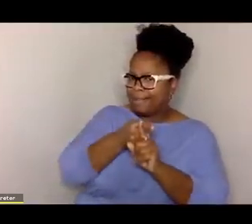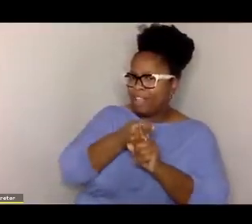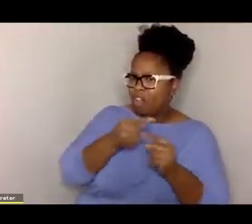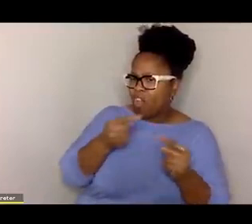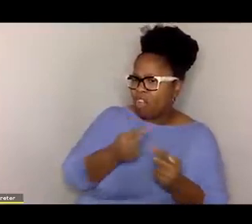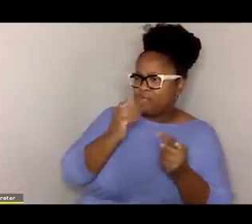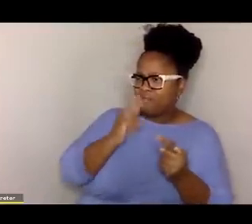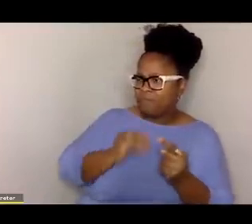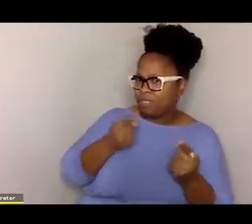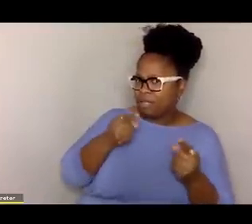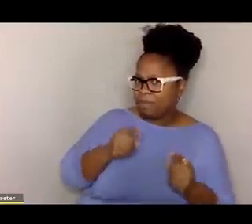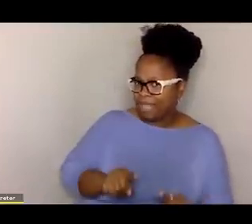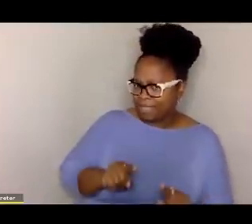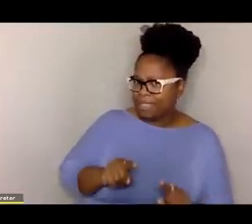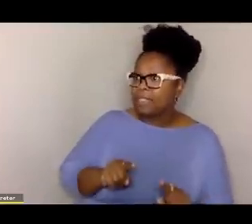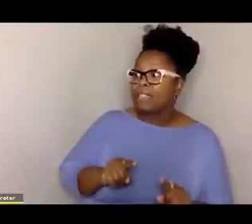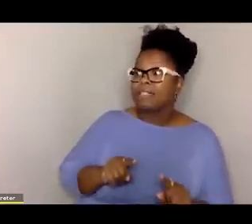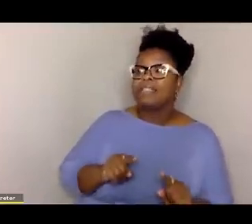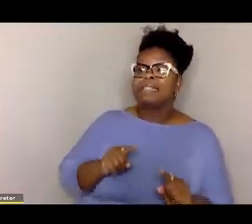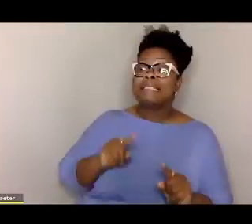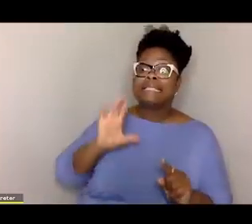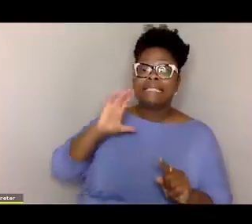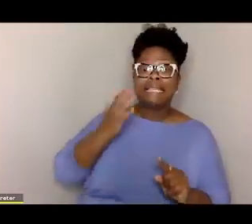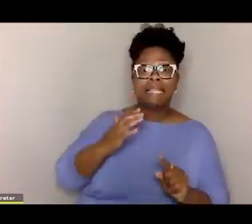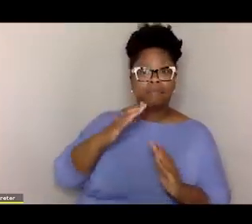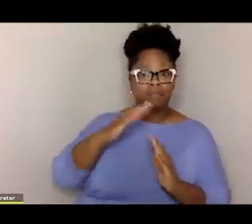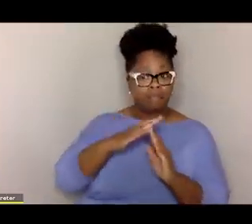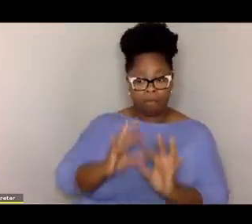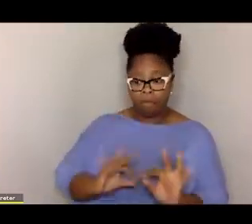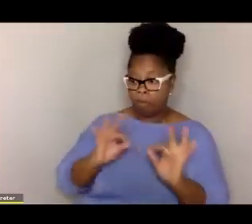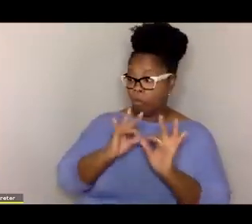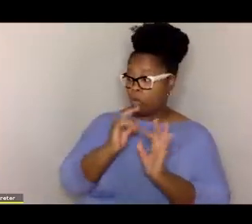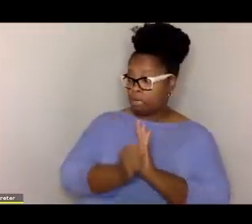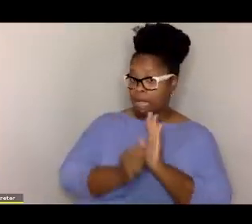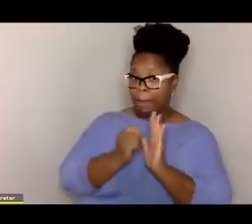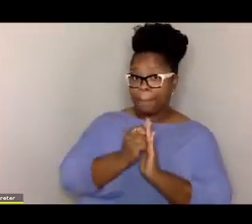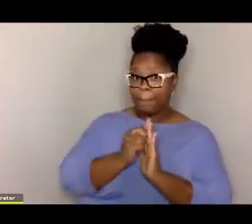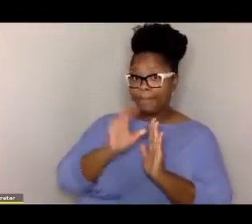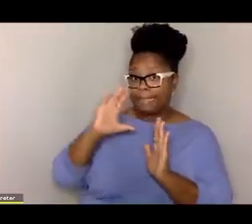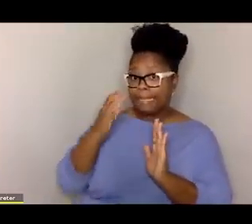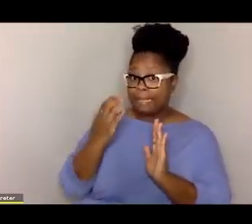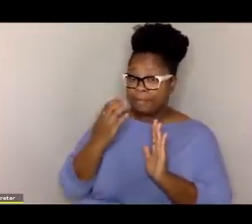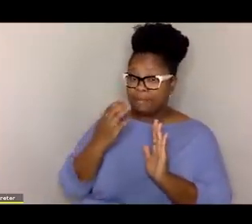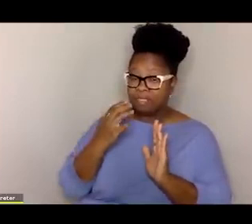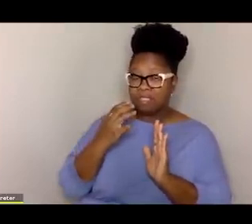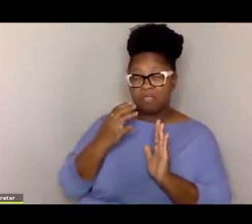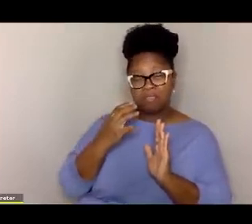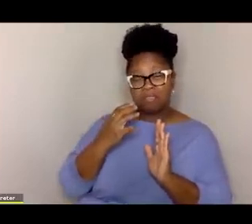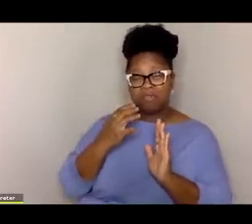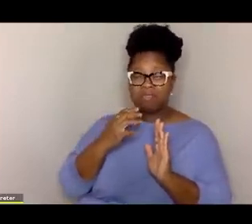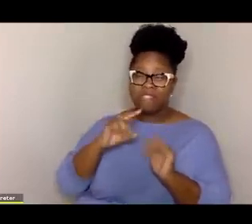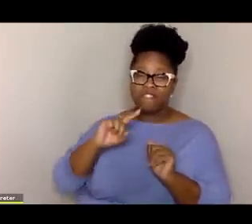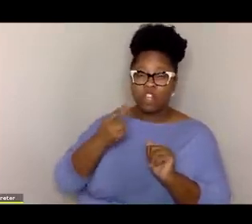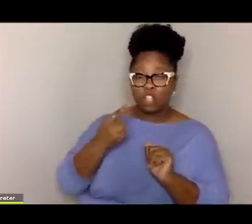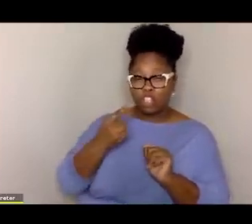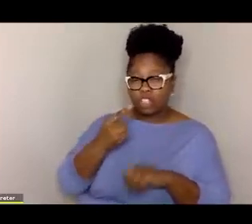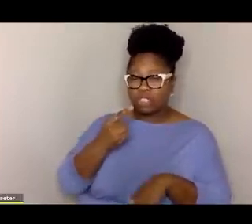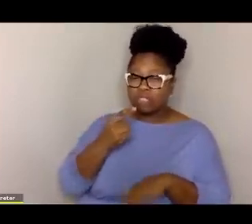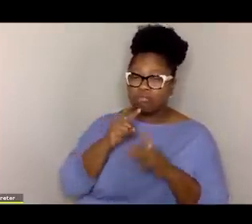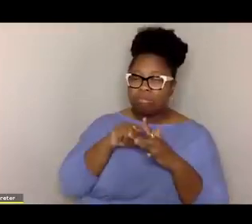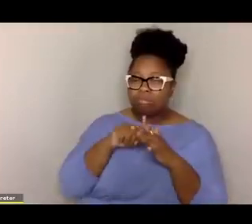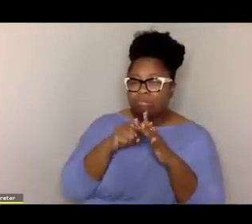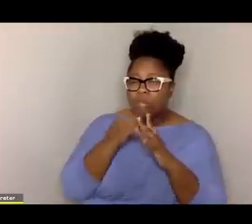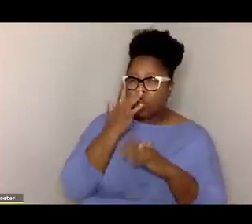experiences take place, it turns out that the most important time appears to be this first,